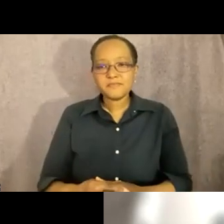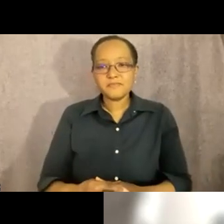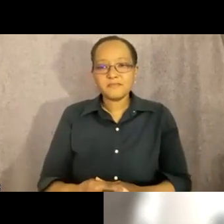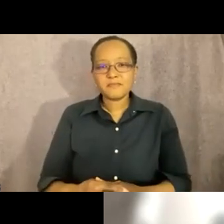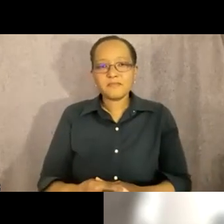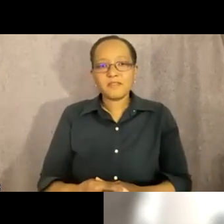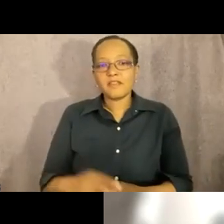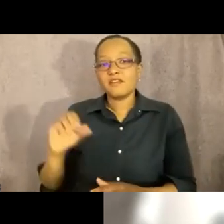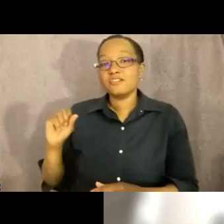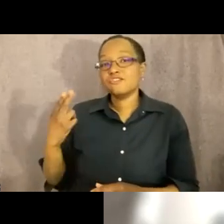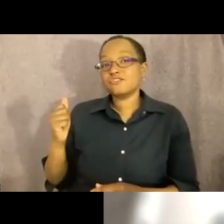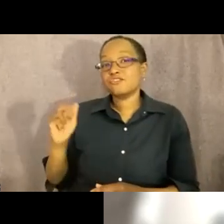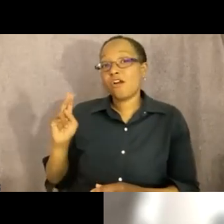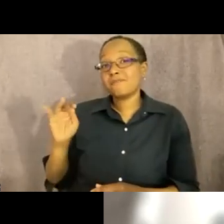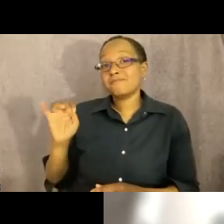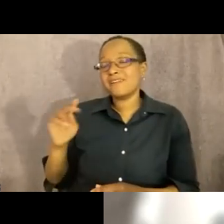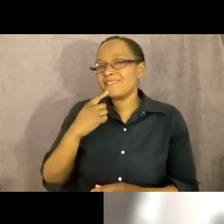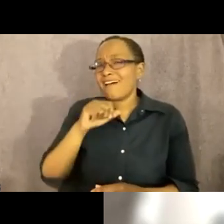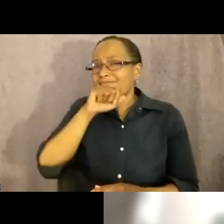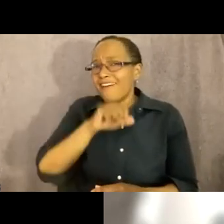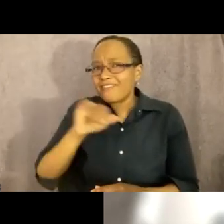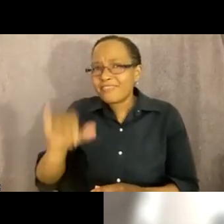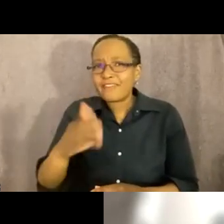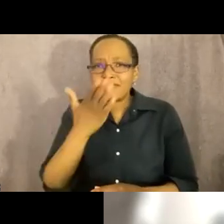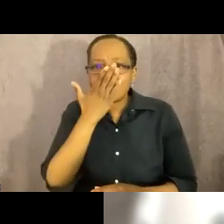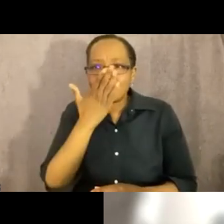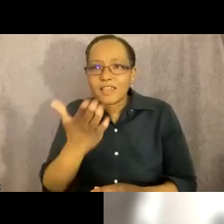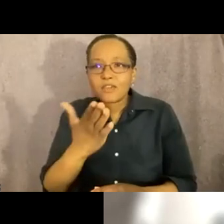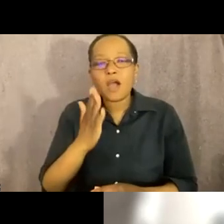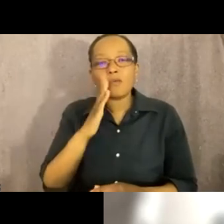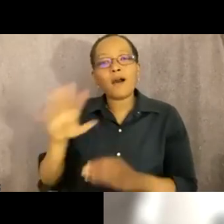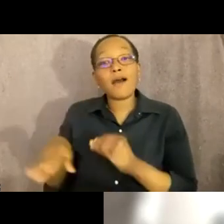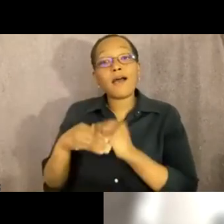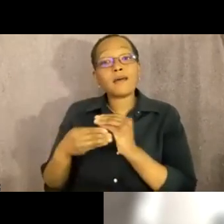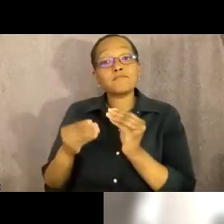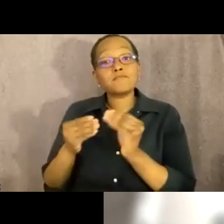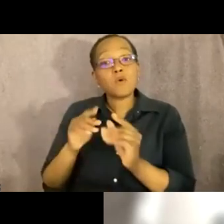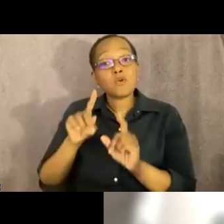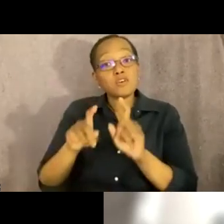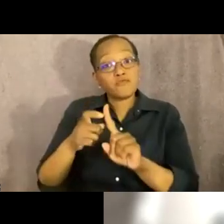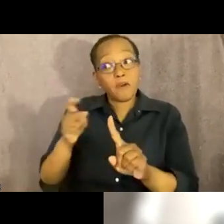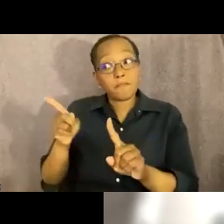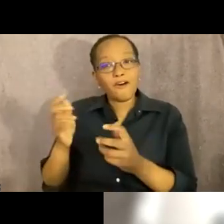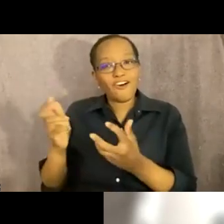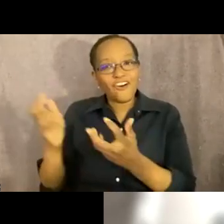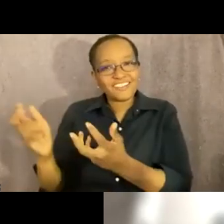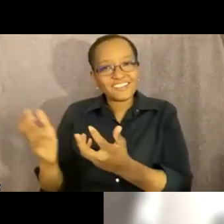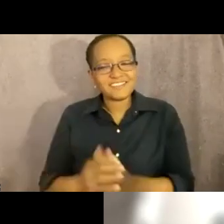i love it thank you i'm gonna also field some other questions that people are asking um